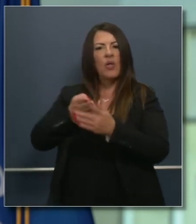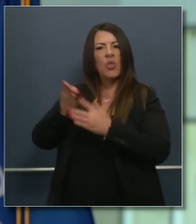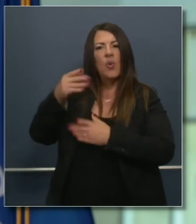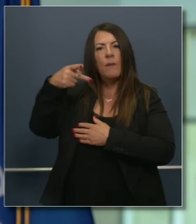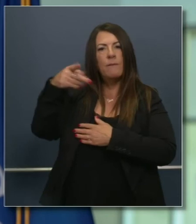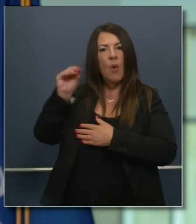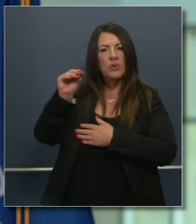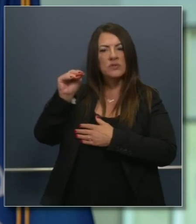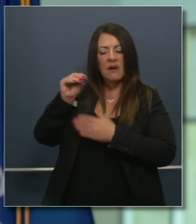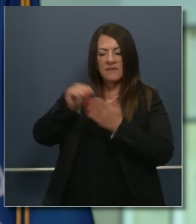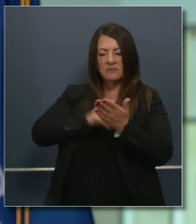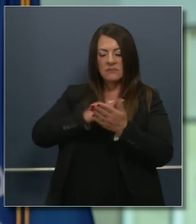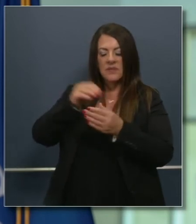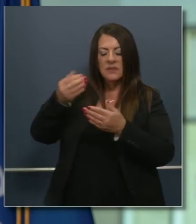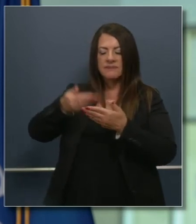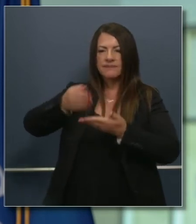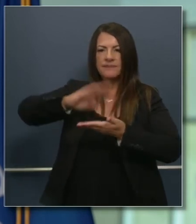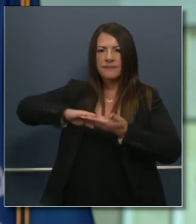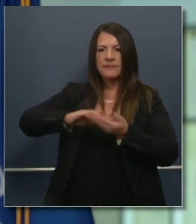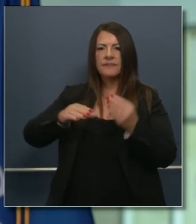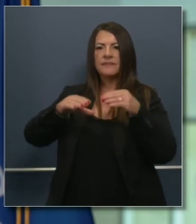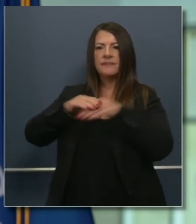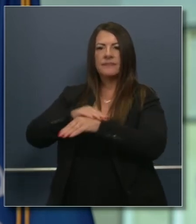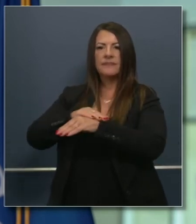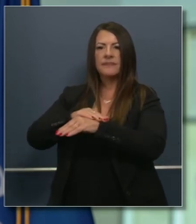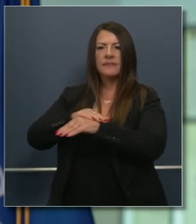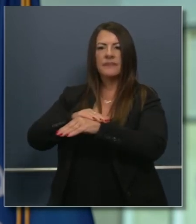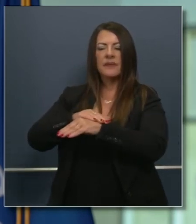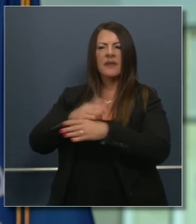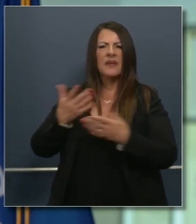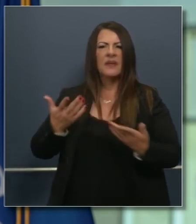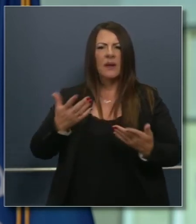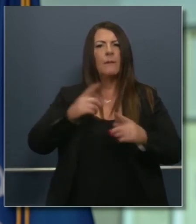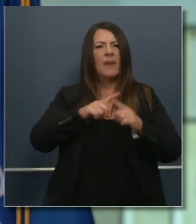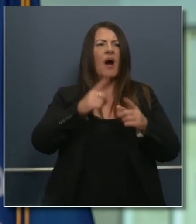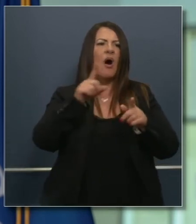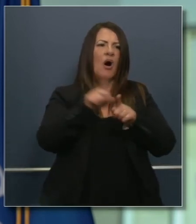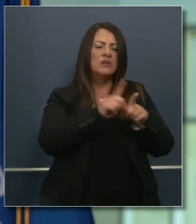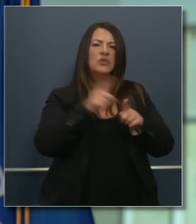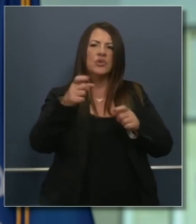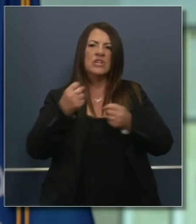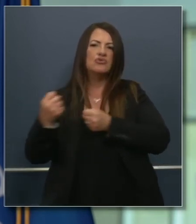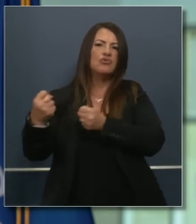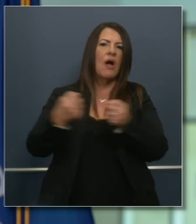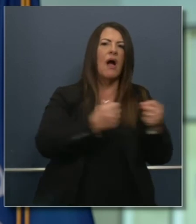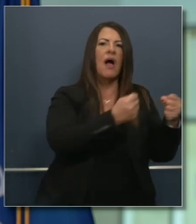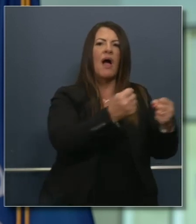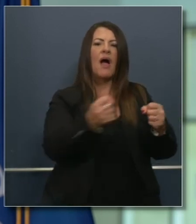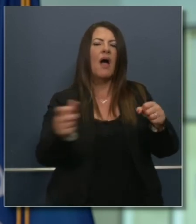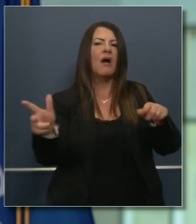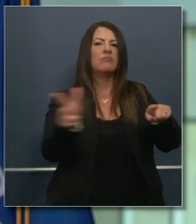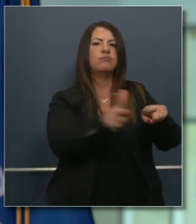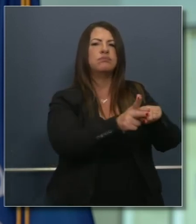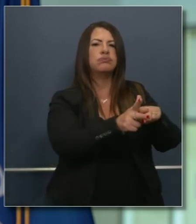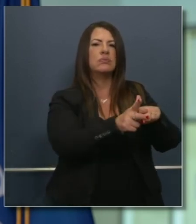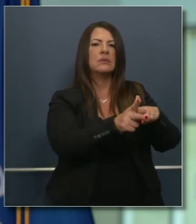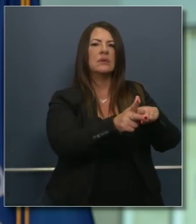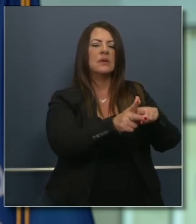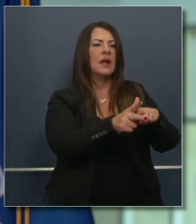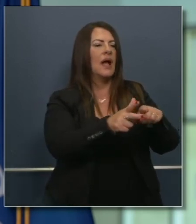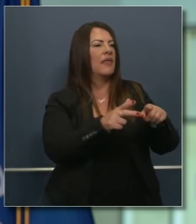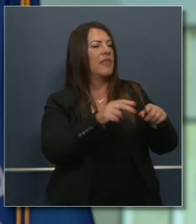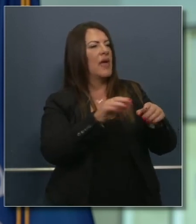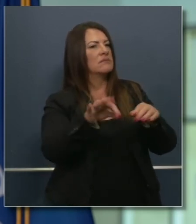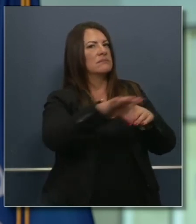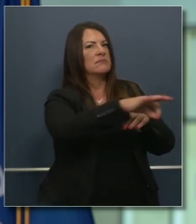person. Provisional ballots and the like, and the work that obviously needs to be done for people that otherwise are not accessing or